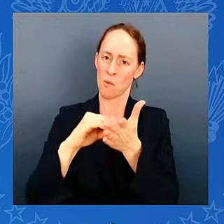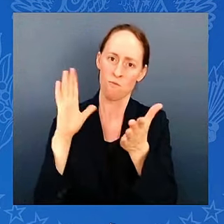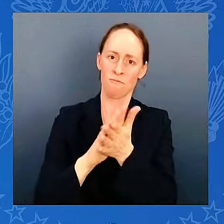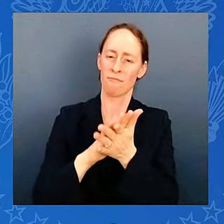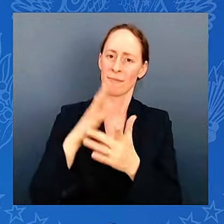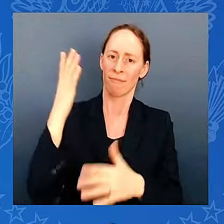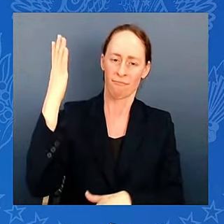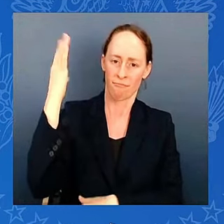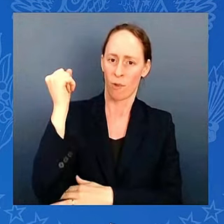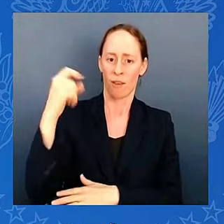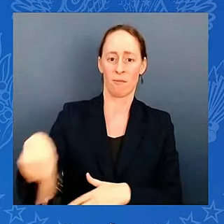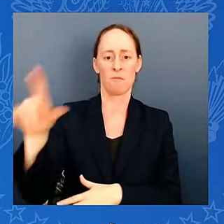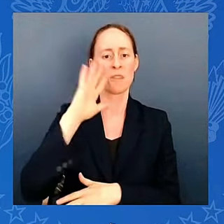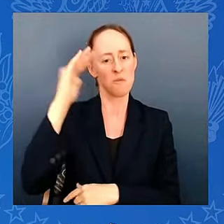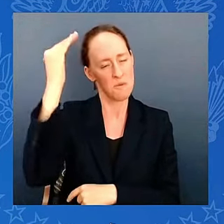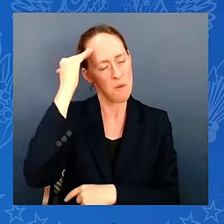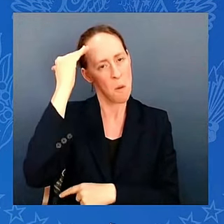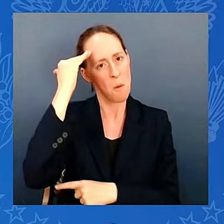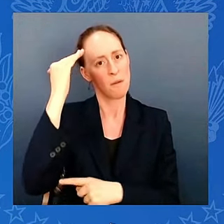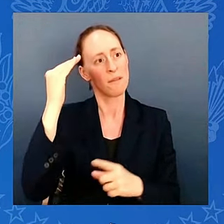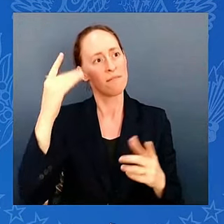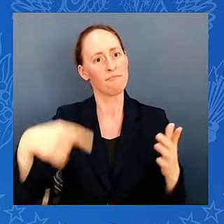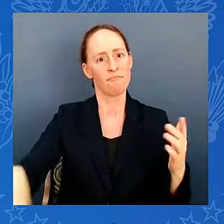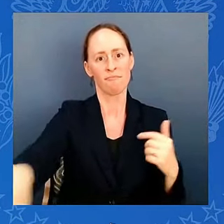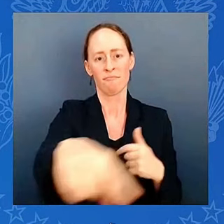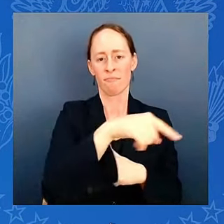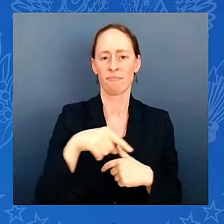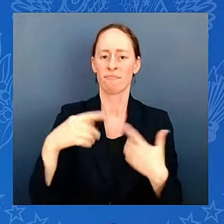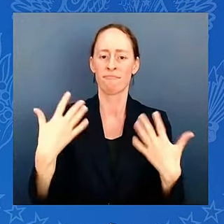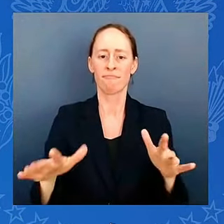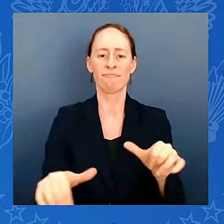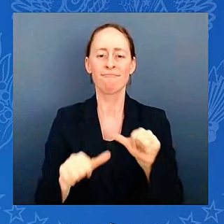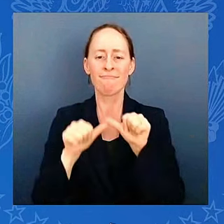you all waited a long time for this championship. 52 years.